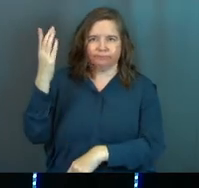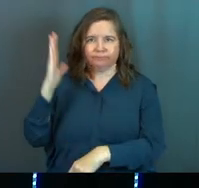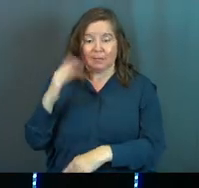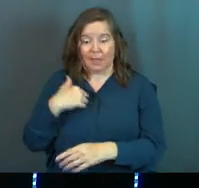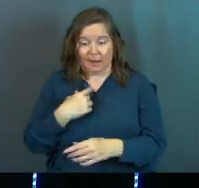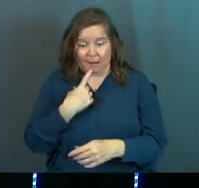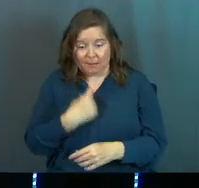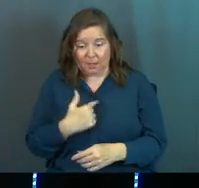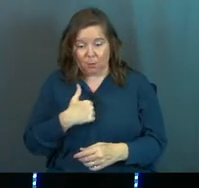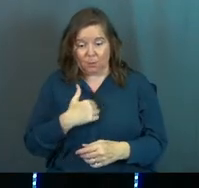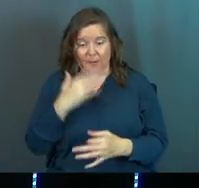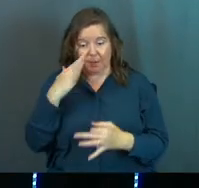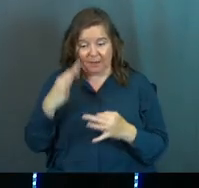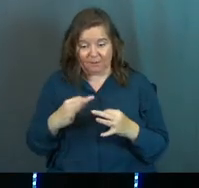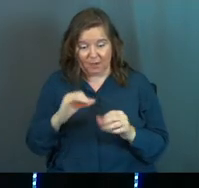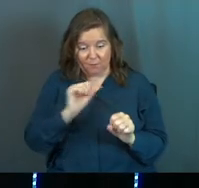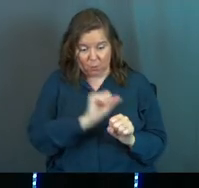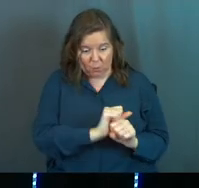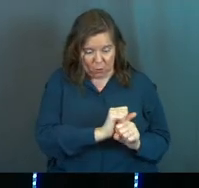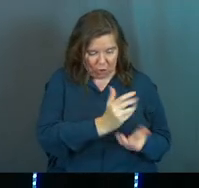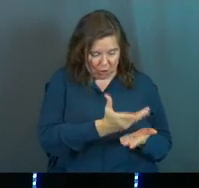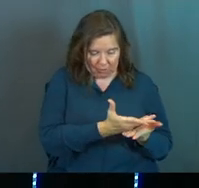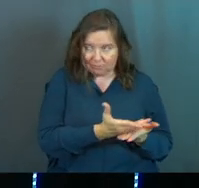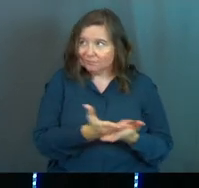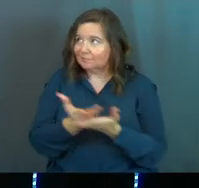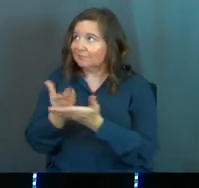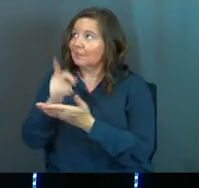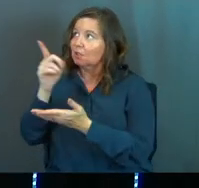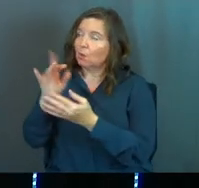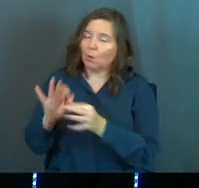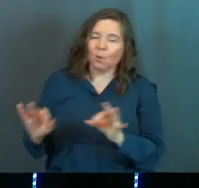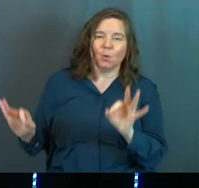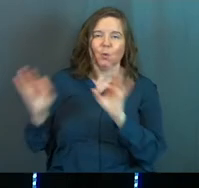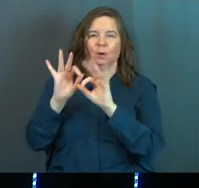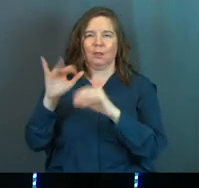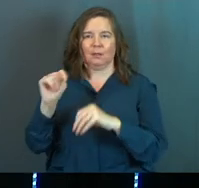And I say with my faithful work, he's worth it.